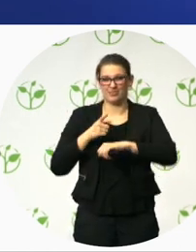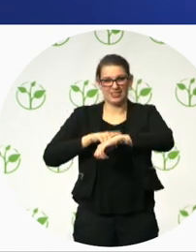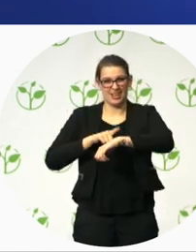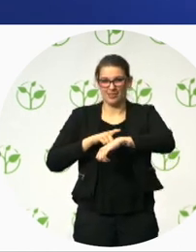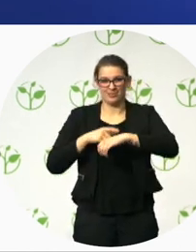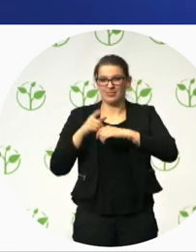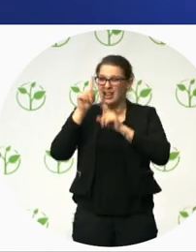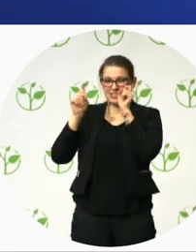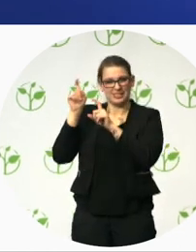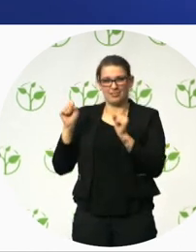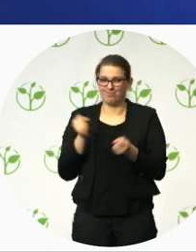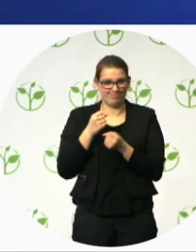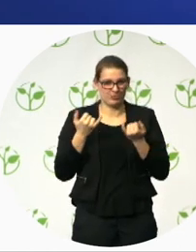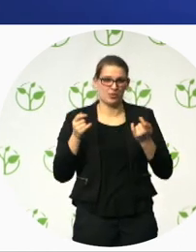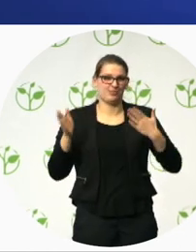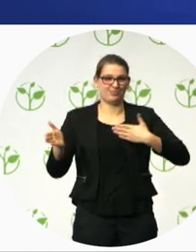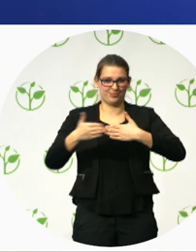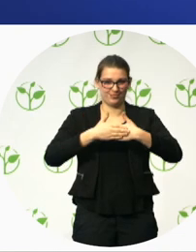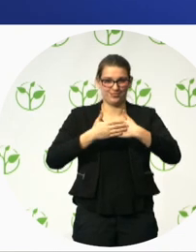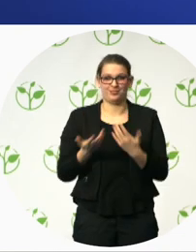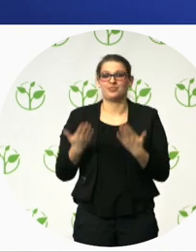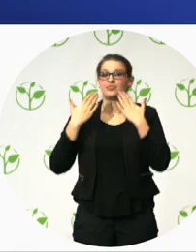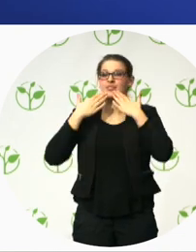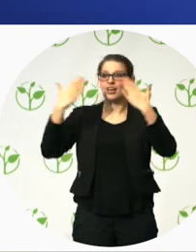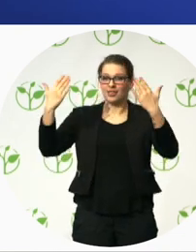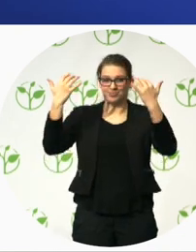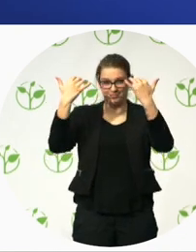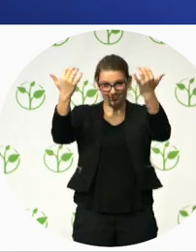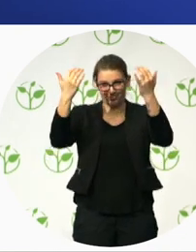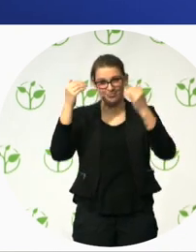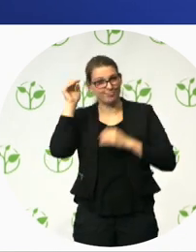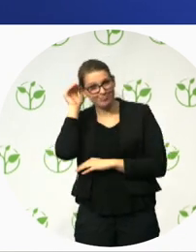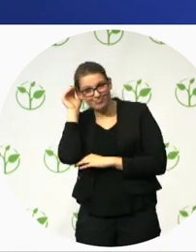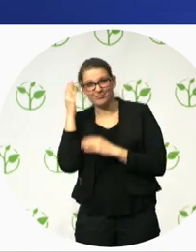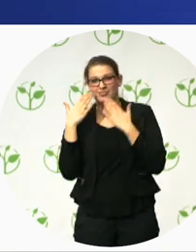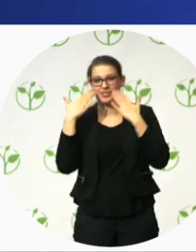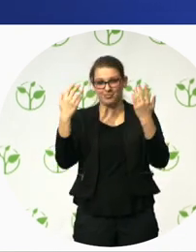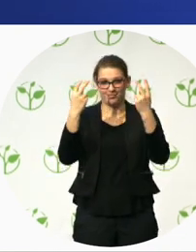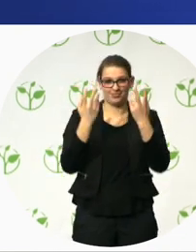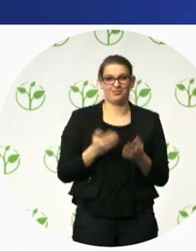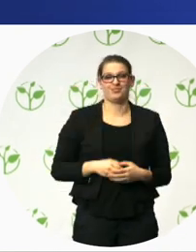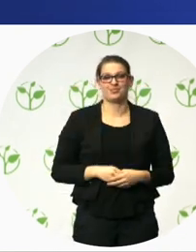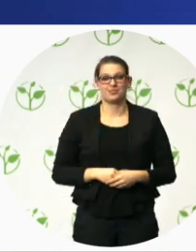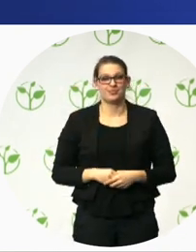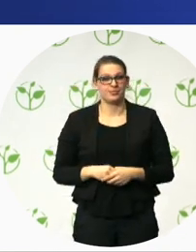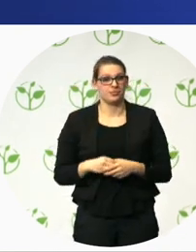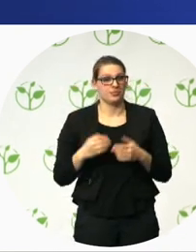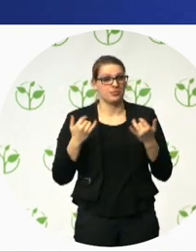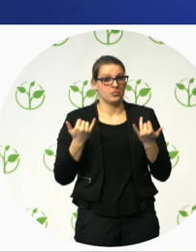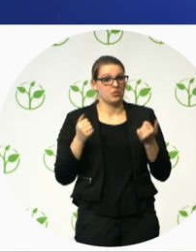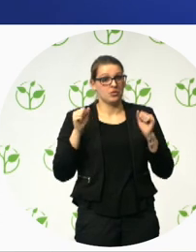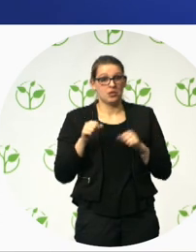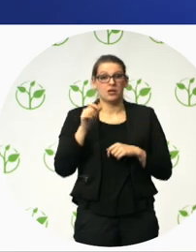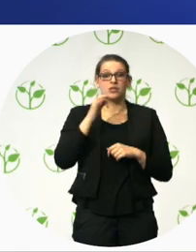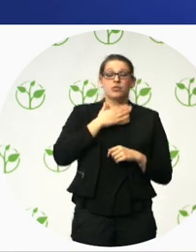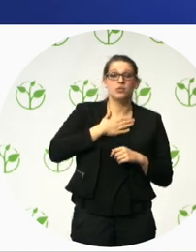forward to any questions. I think our panel are available over coffee here for the next 24 hours, at least for the awards